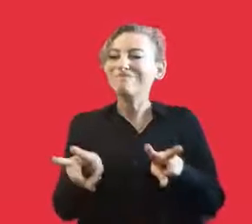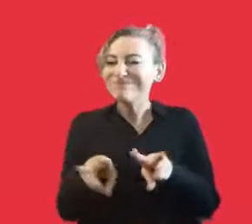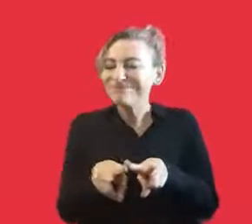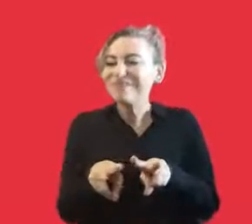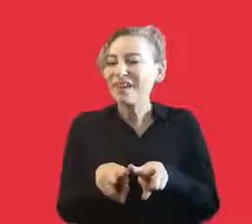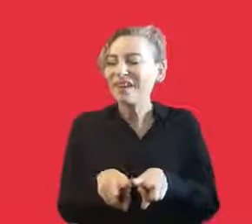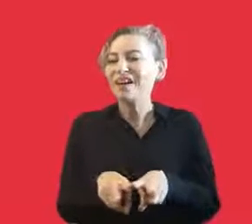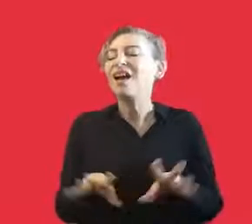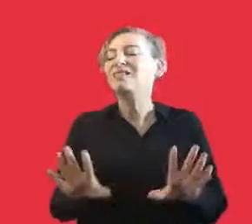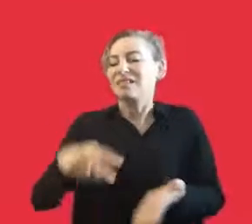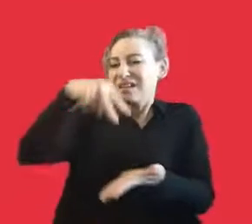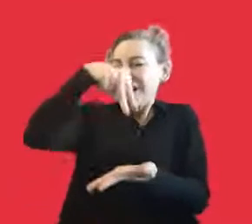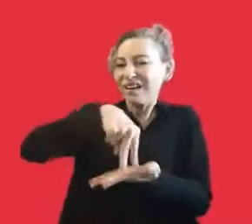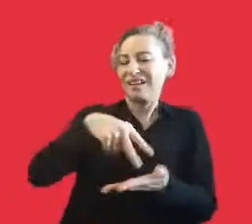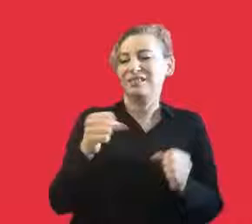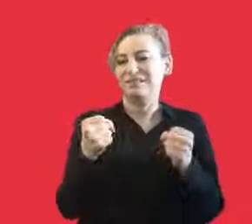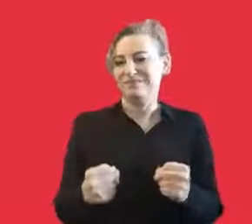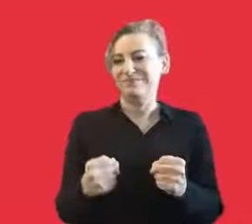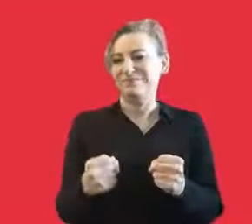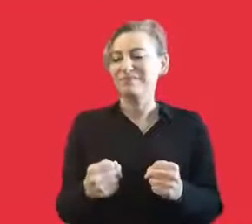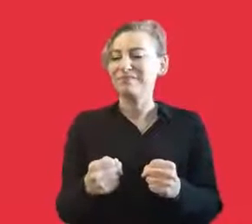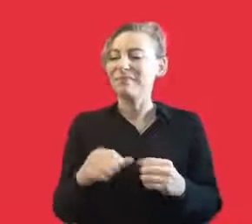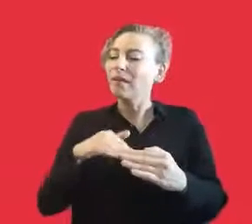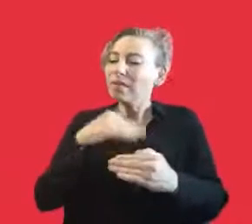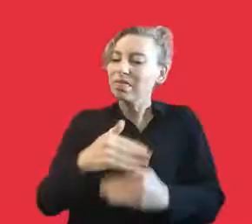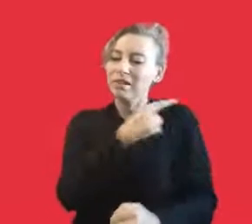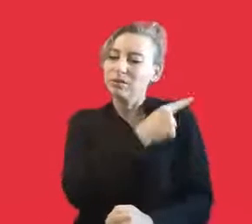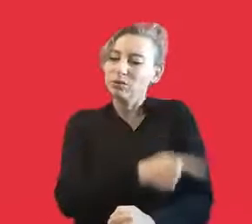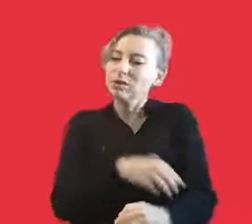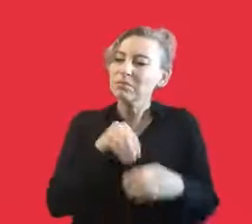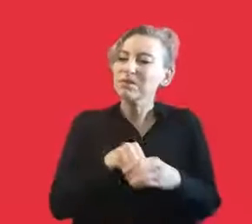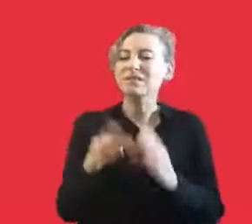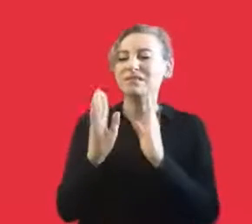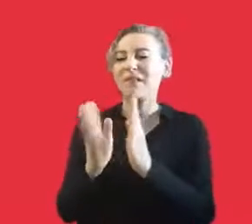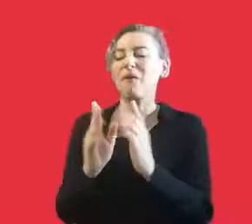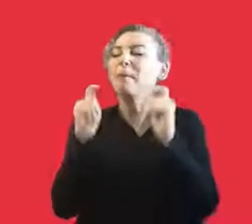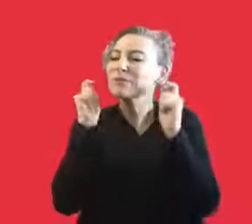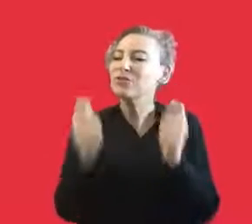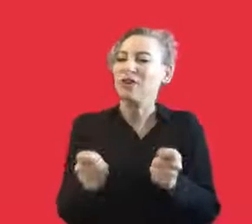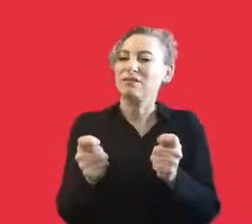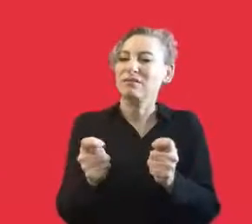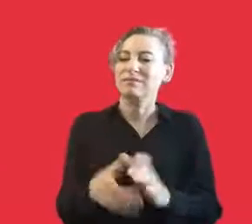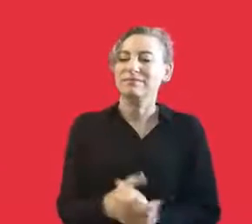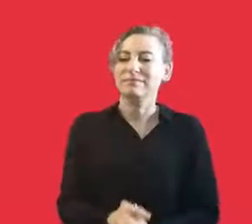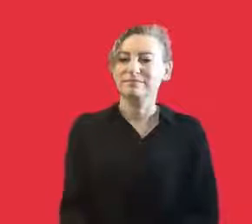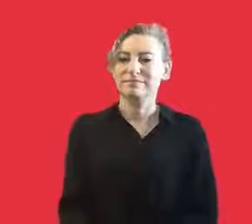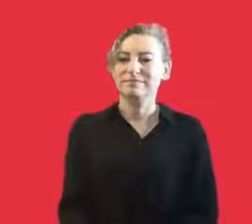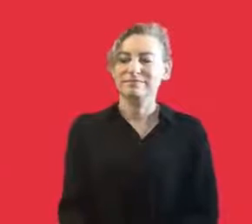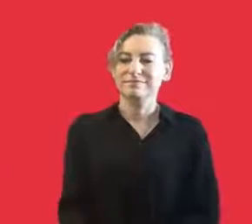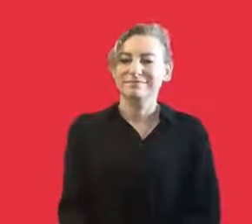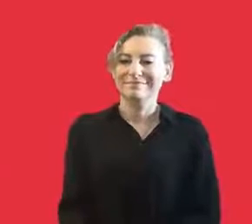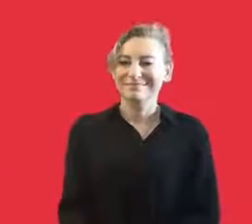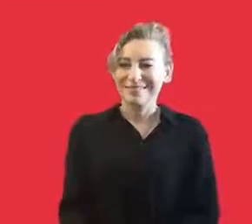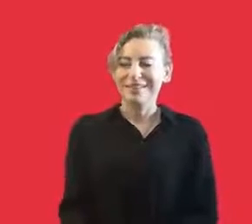Together with the mission, this balance can be strengthened and it is a condition